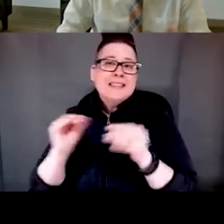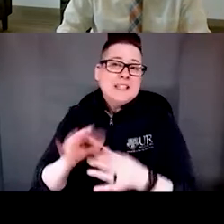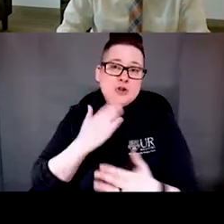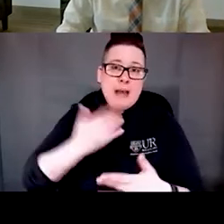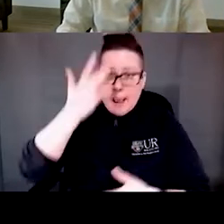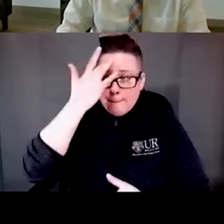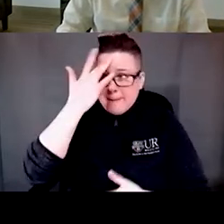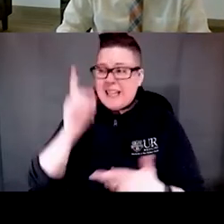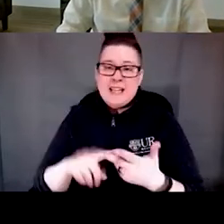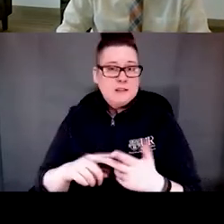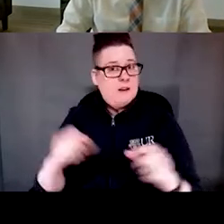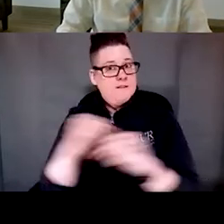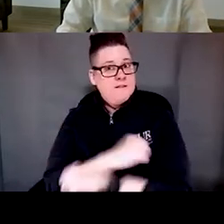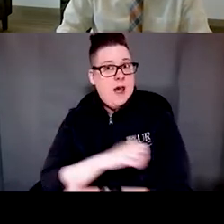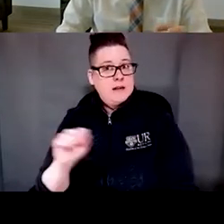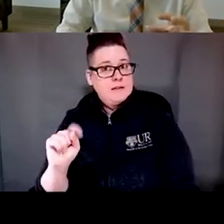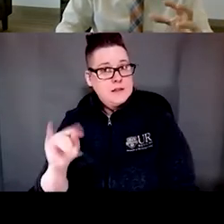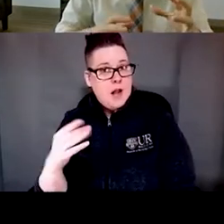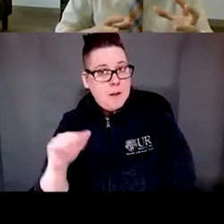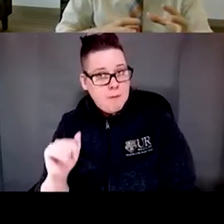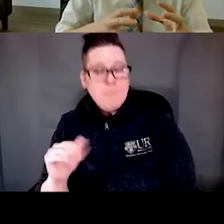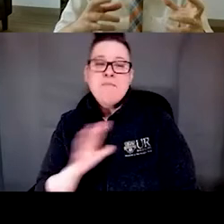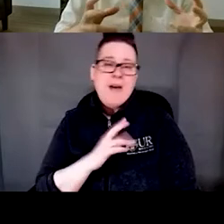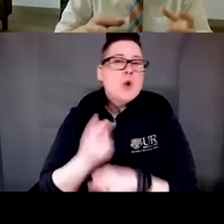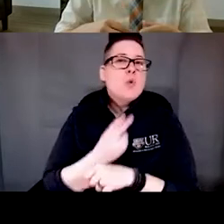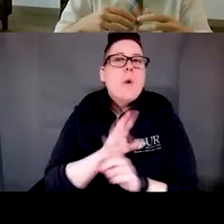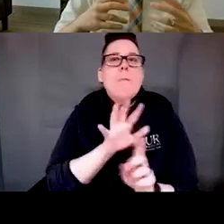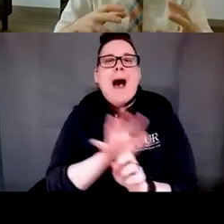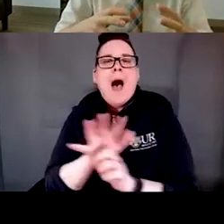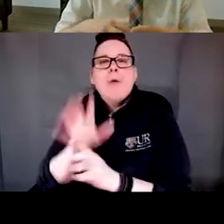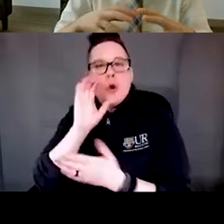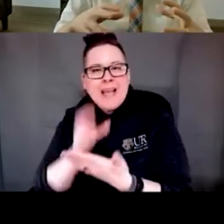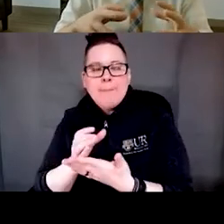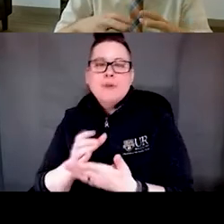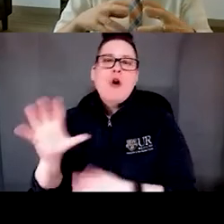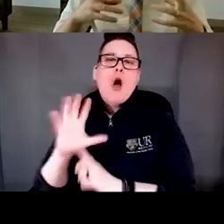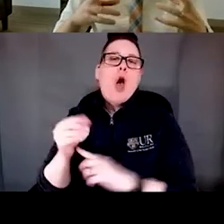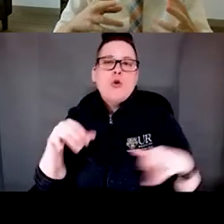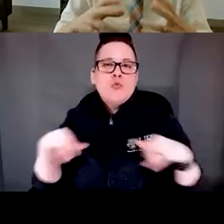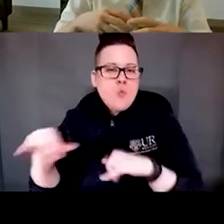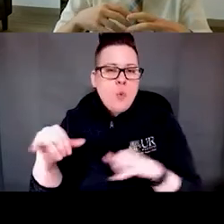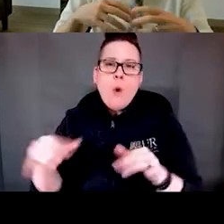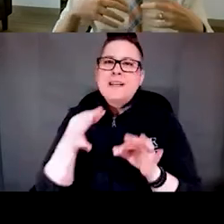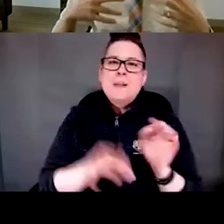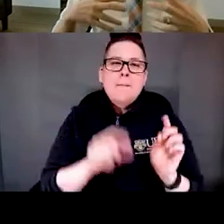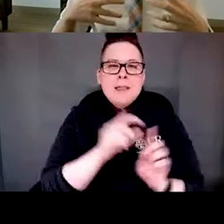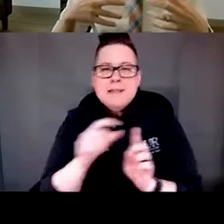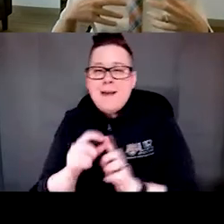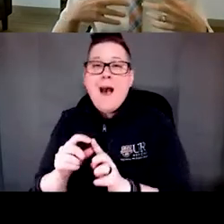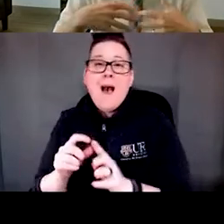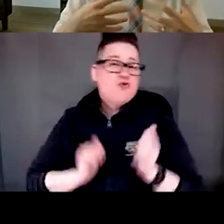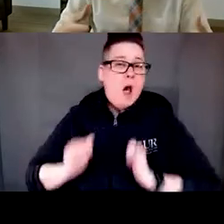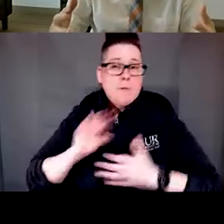to combat stigma. And so we use popular images, cultural norms, simple text, dramatic stories and vivid pictures to